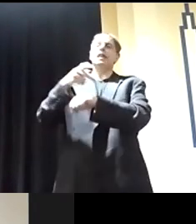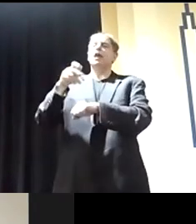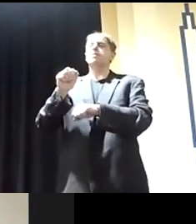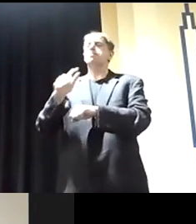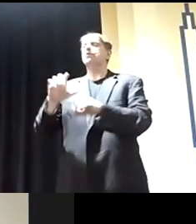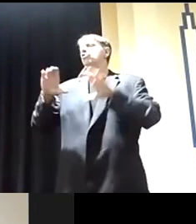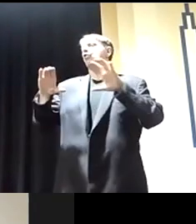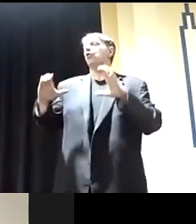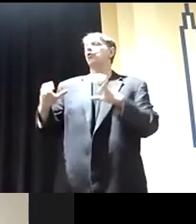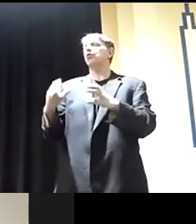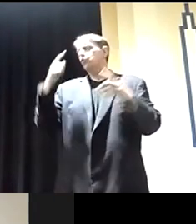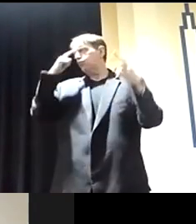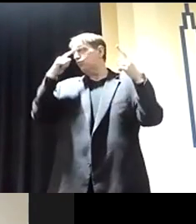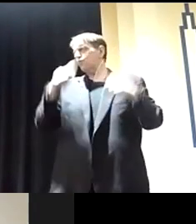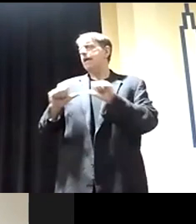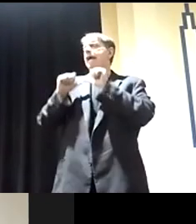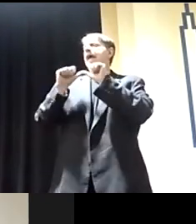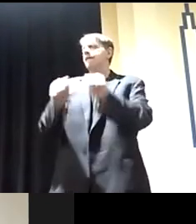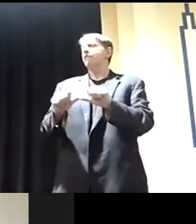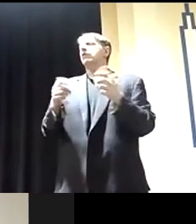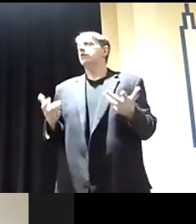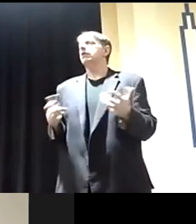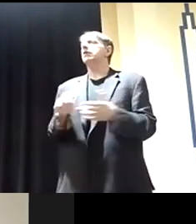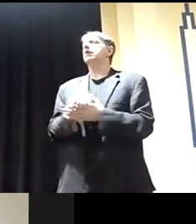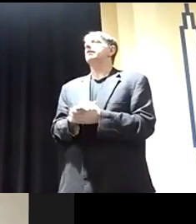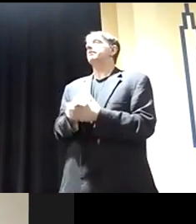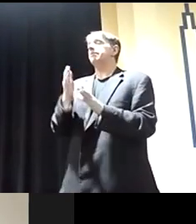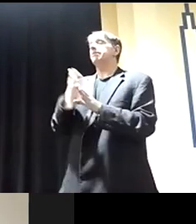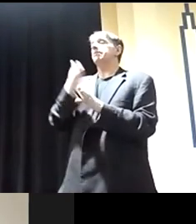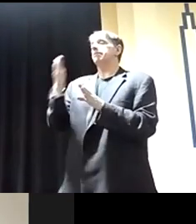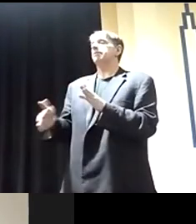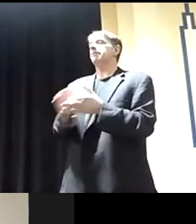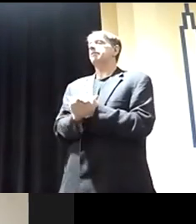effort and actually move to something that you can actually move to parents.